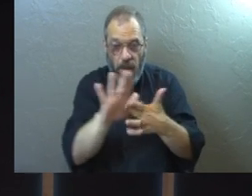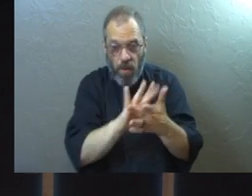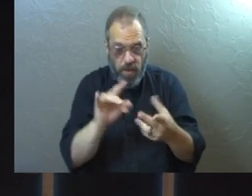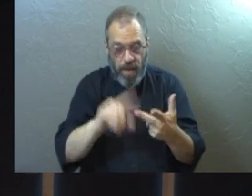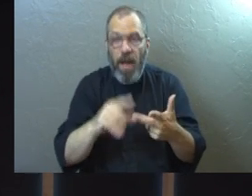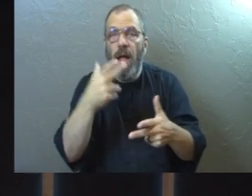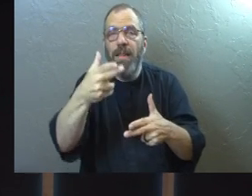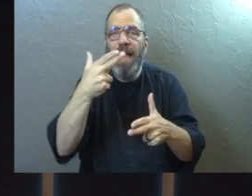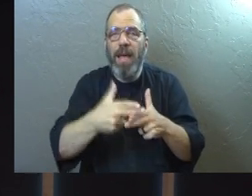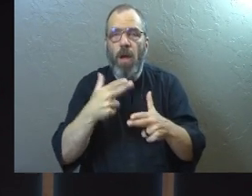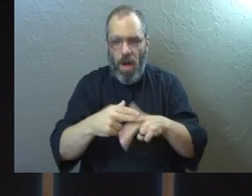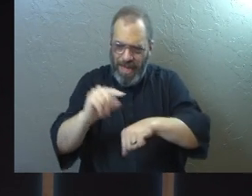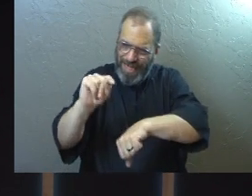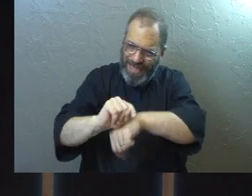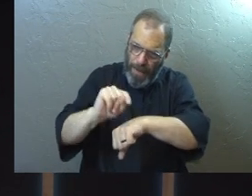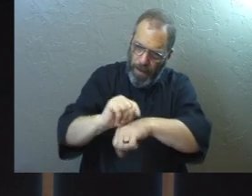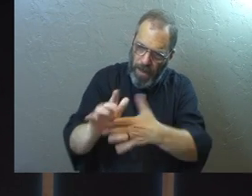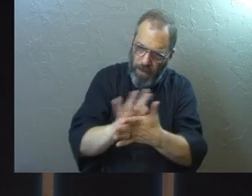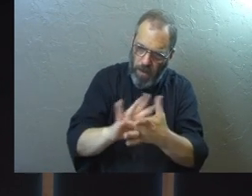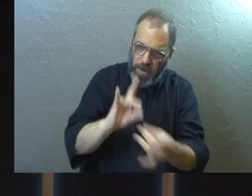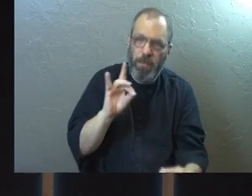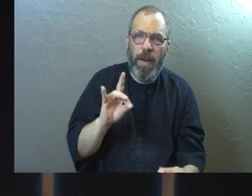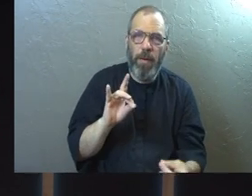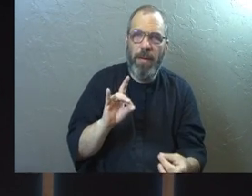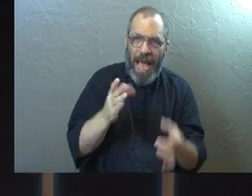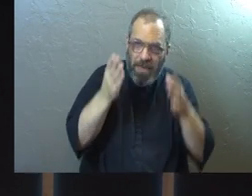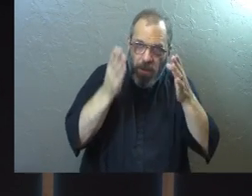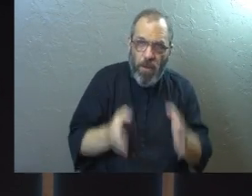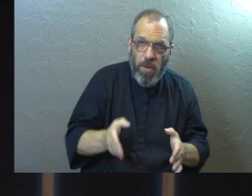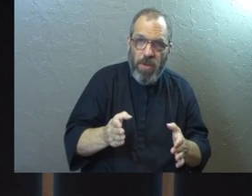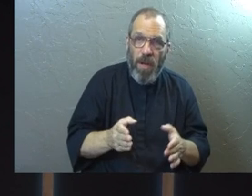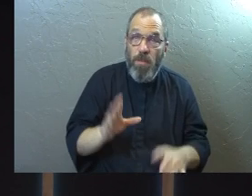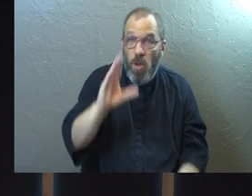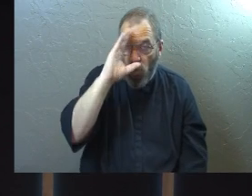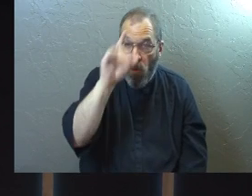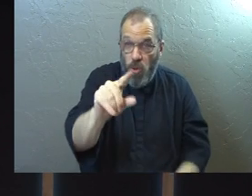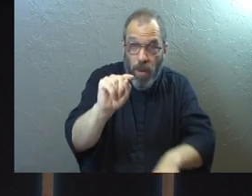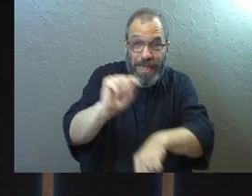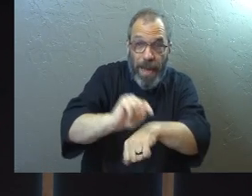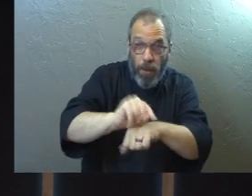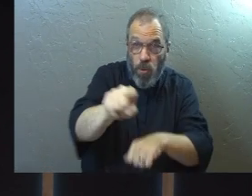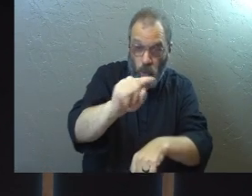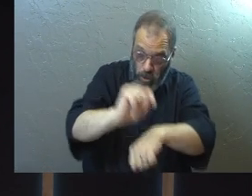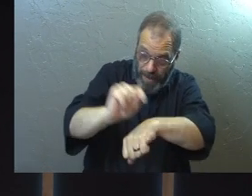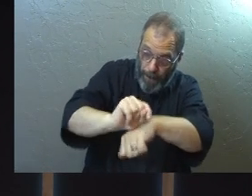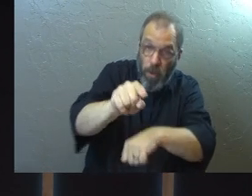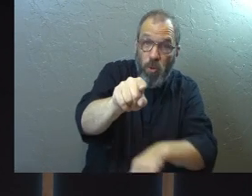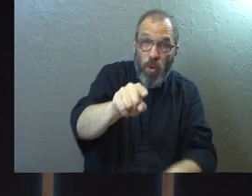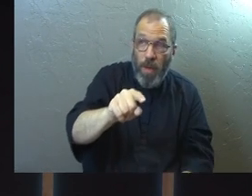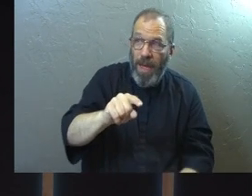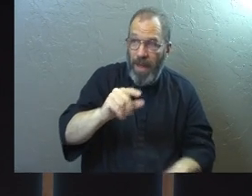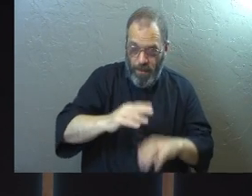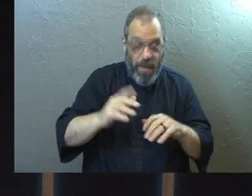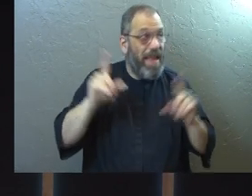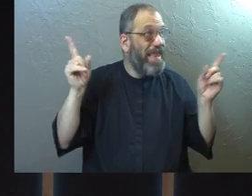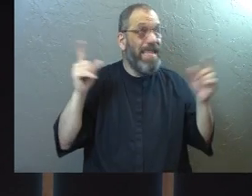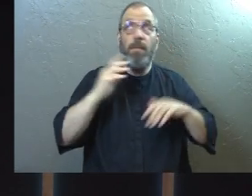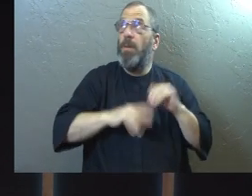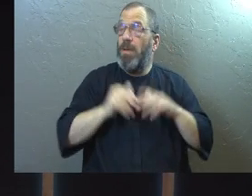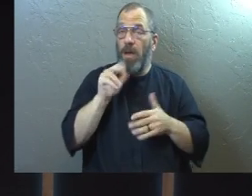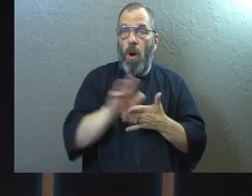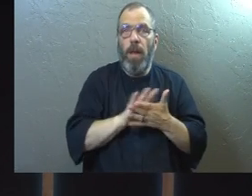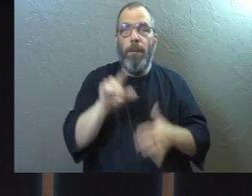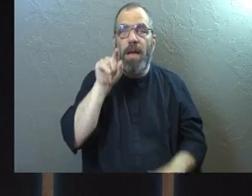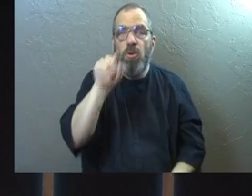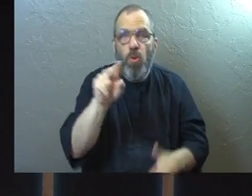the New Testament calls you the temple of the Holy Spirit as a person. Do you know you're a temple? Do you know this building is not holy,